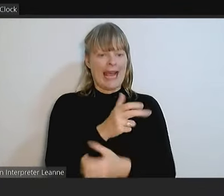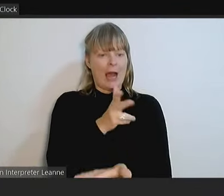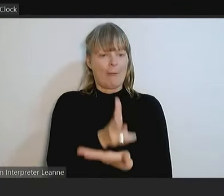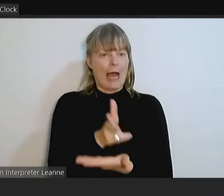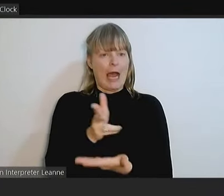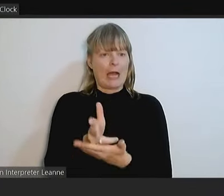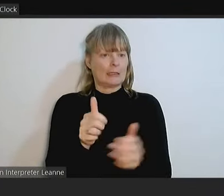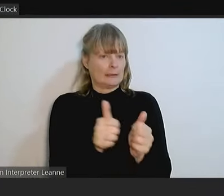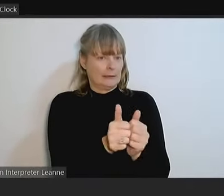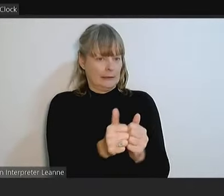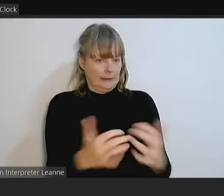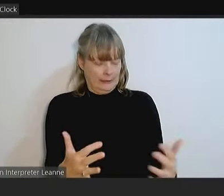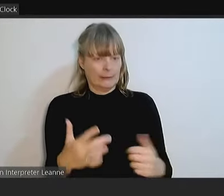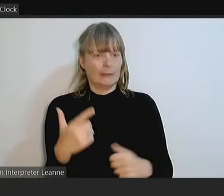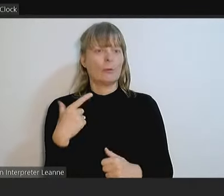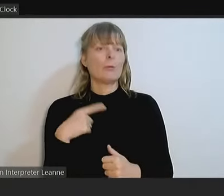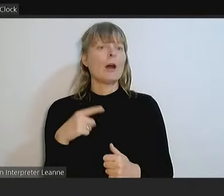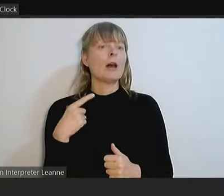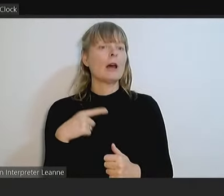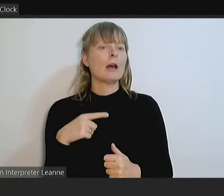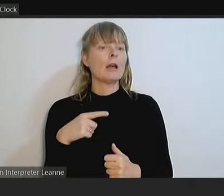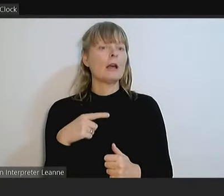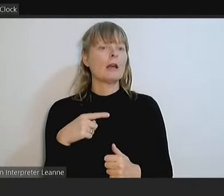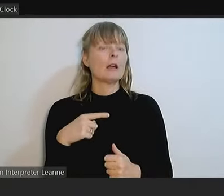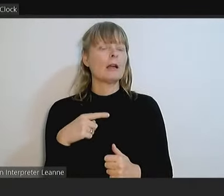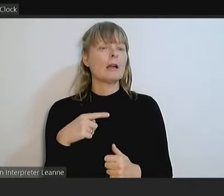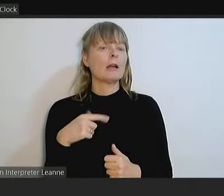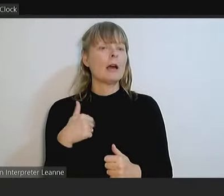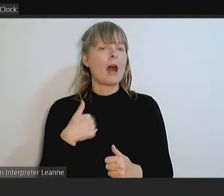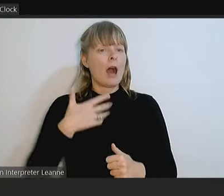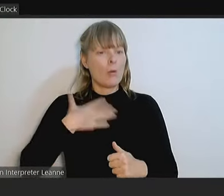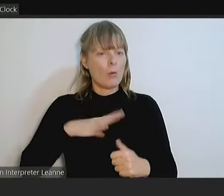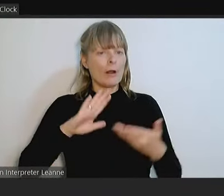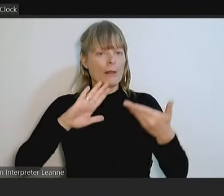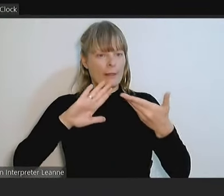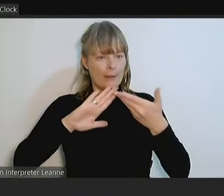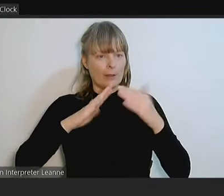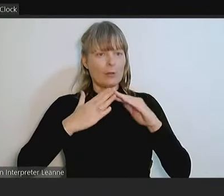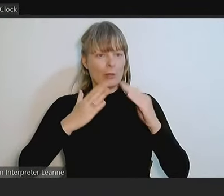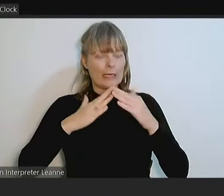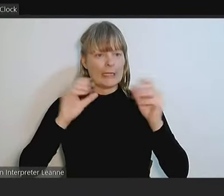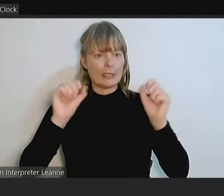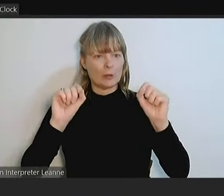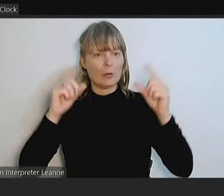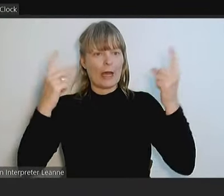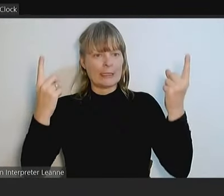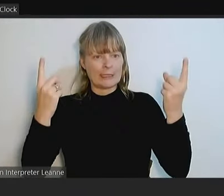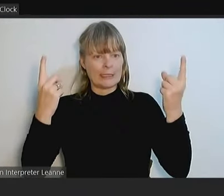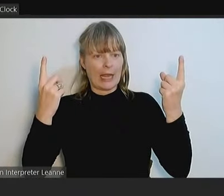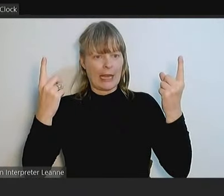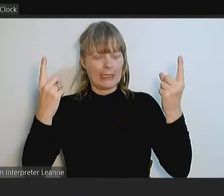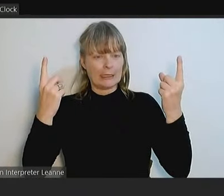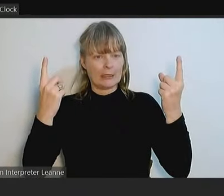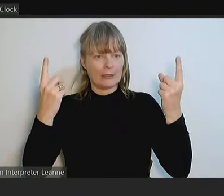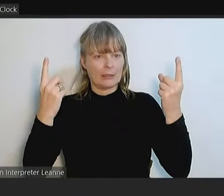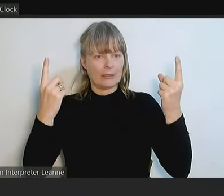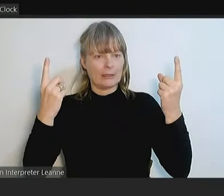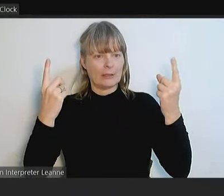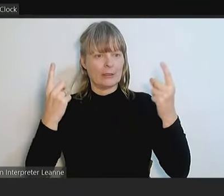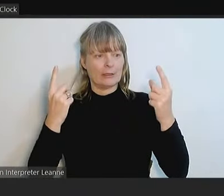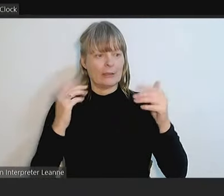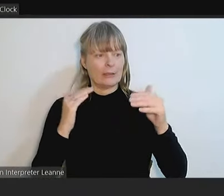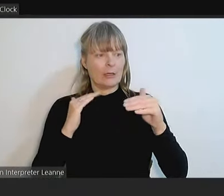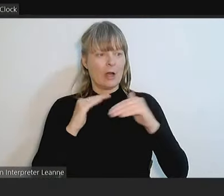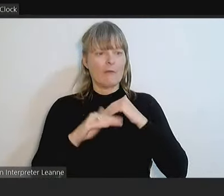BT Connor because I want the community to understand a word of caution in relation to what